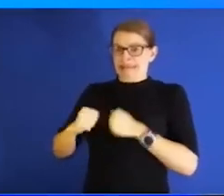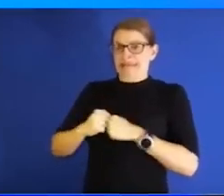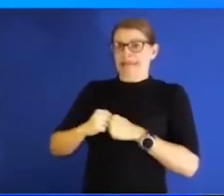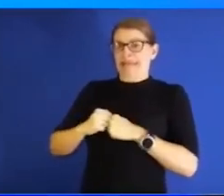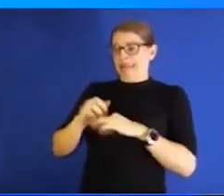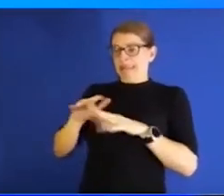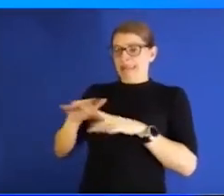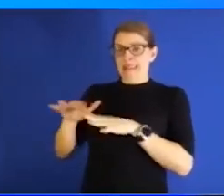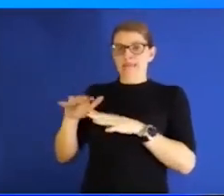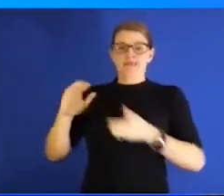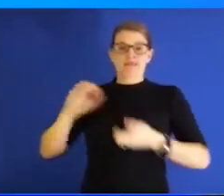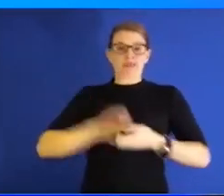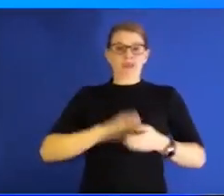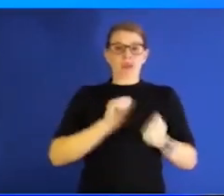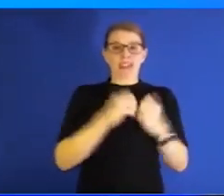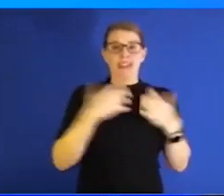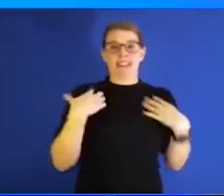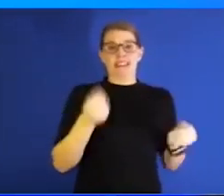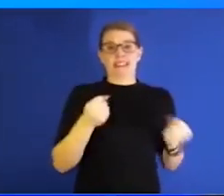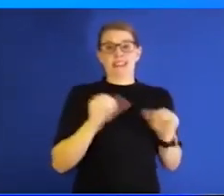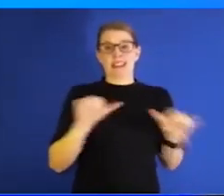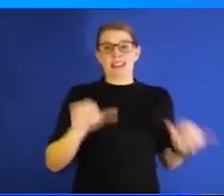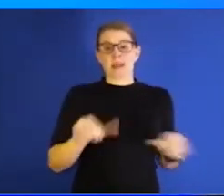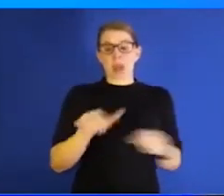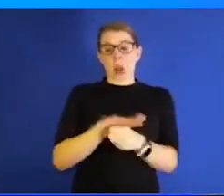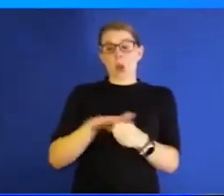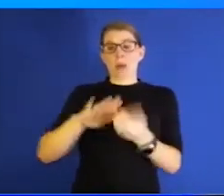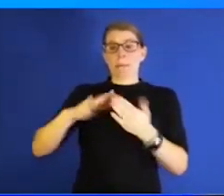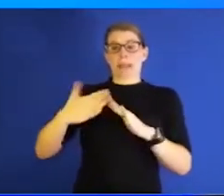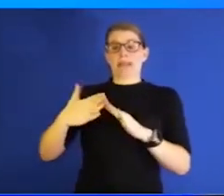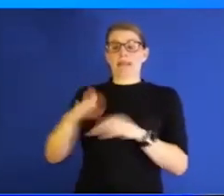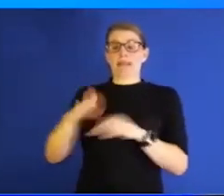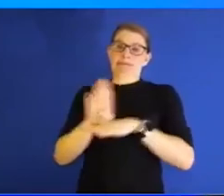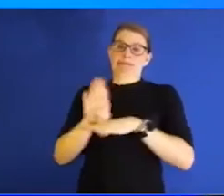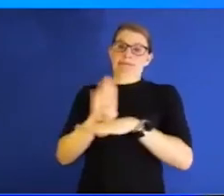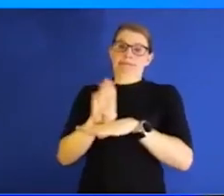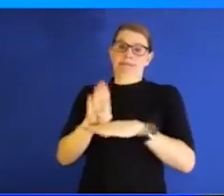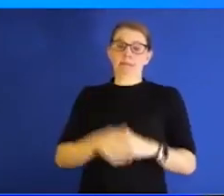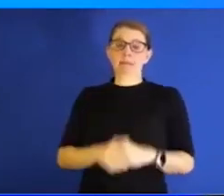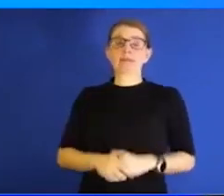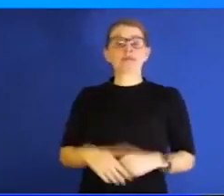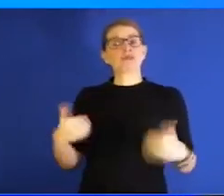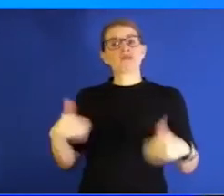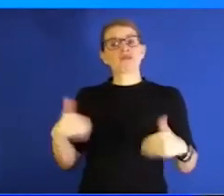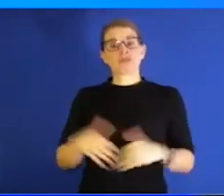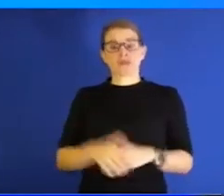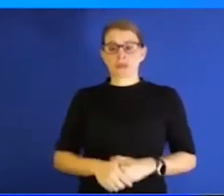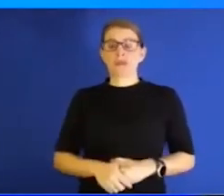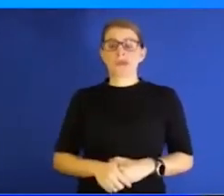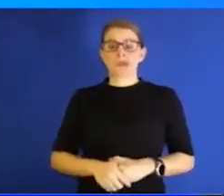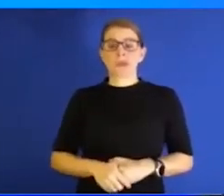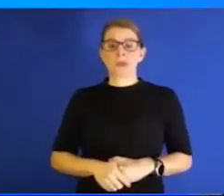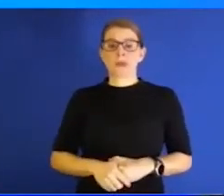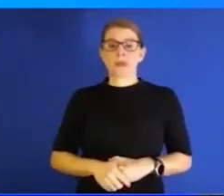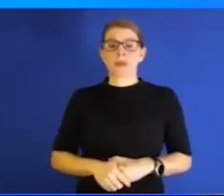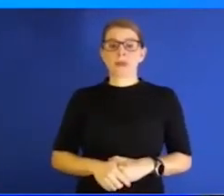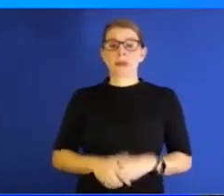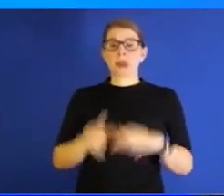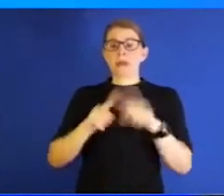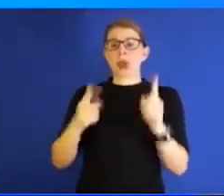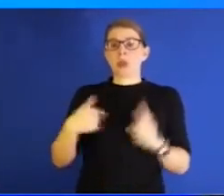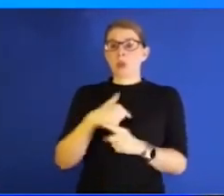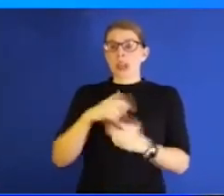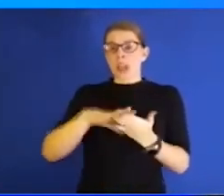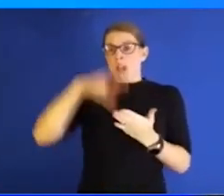to help make that happen. And the local business ERL was a terrific partner in that. But we really learned then how to to